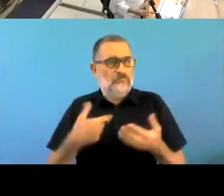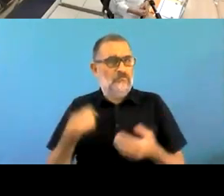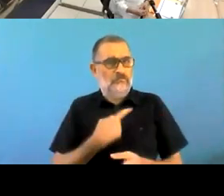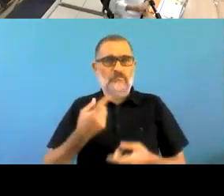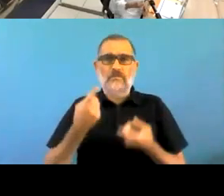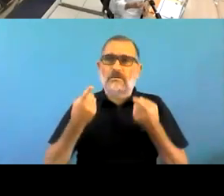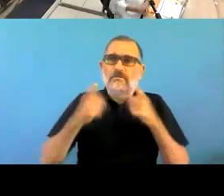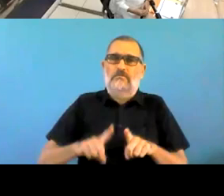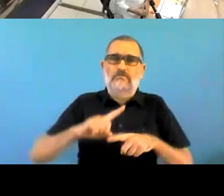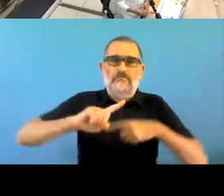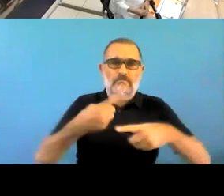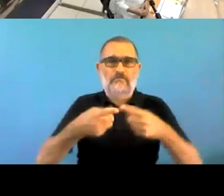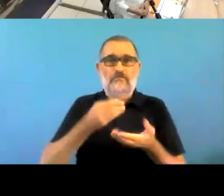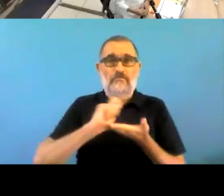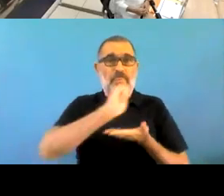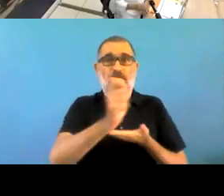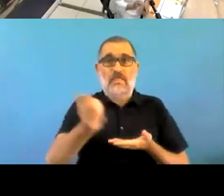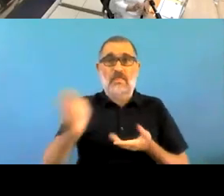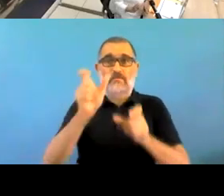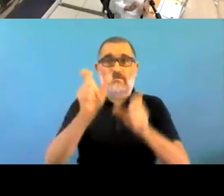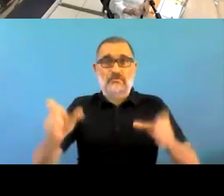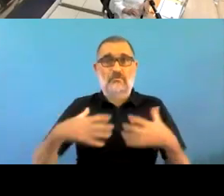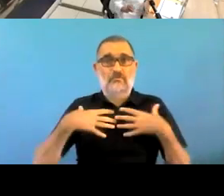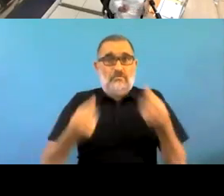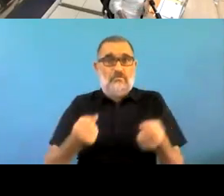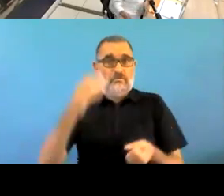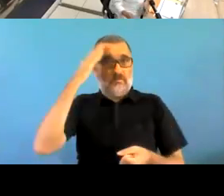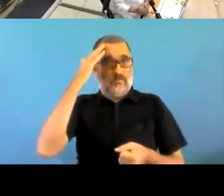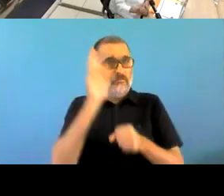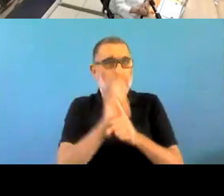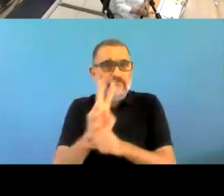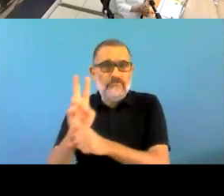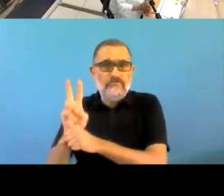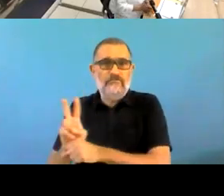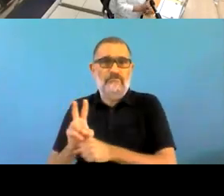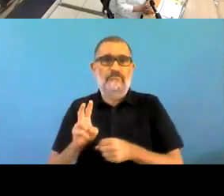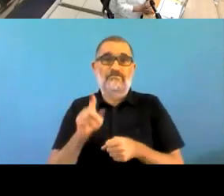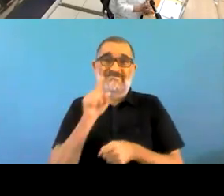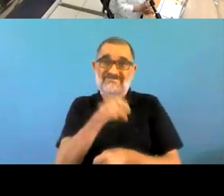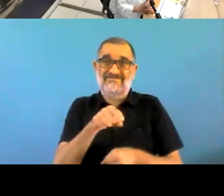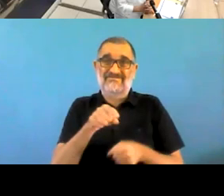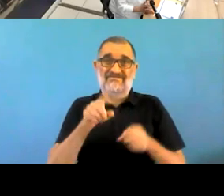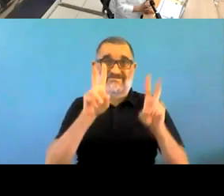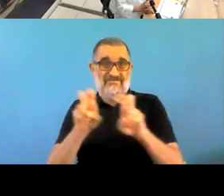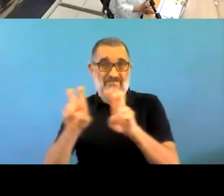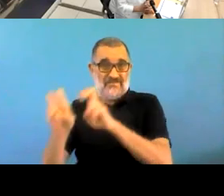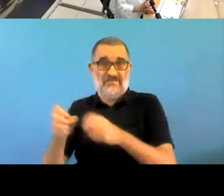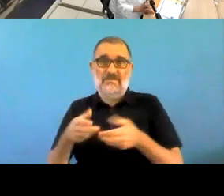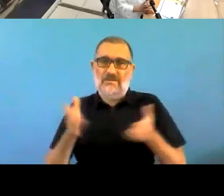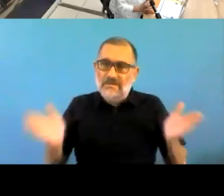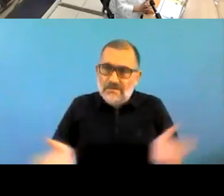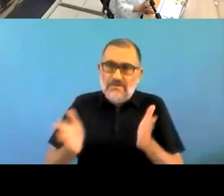cease this effort after the pandemic passes this has to be sustained over time at the same time that we address other